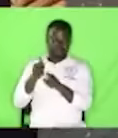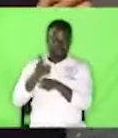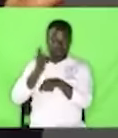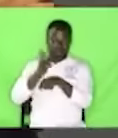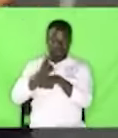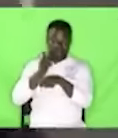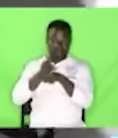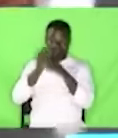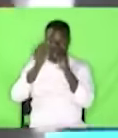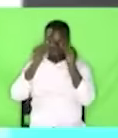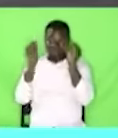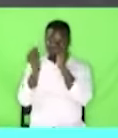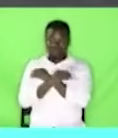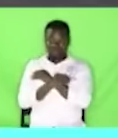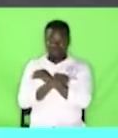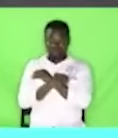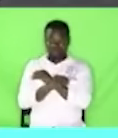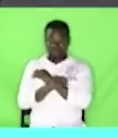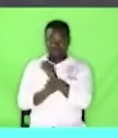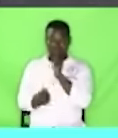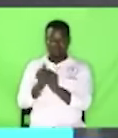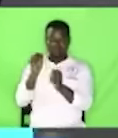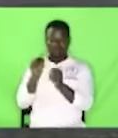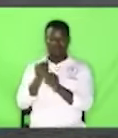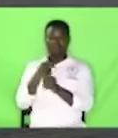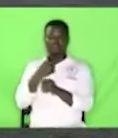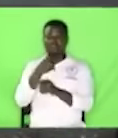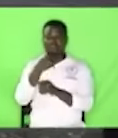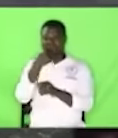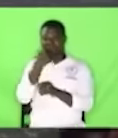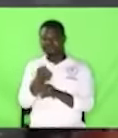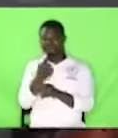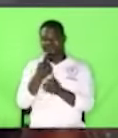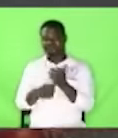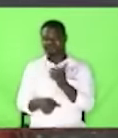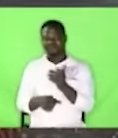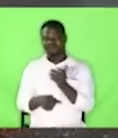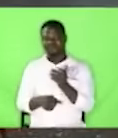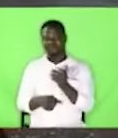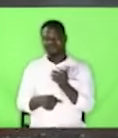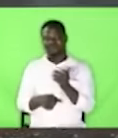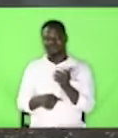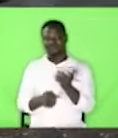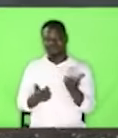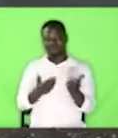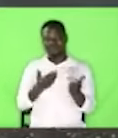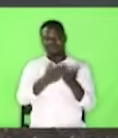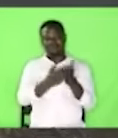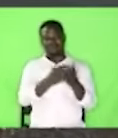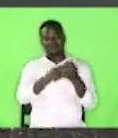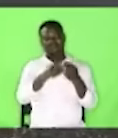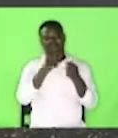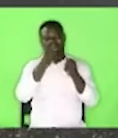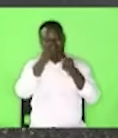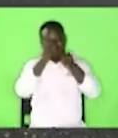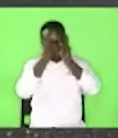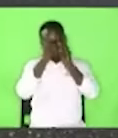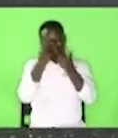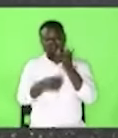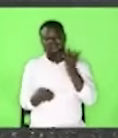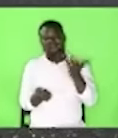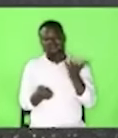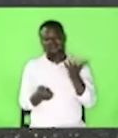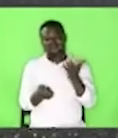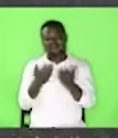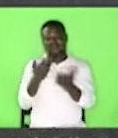one of the things that you are sure you will say is what is money to cockroach. Money is